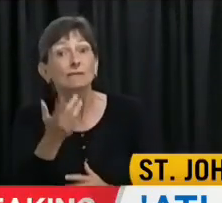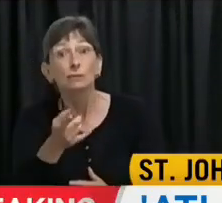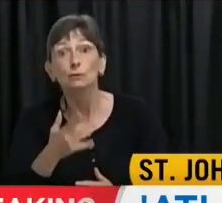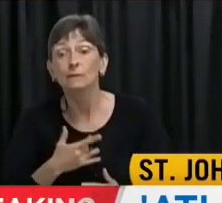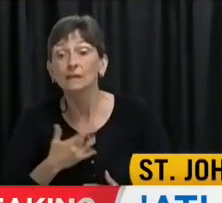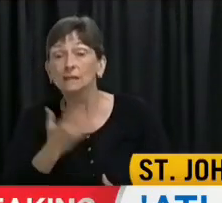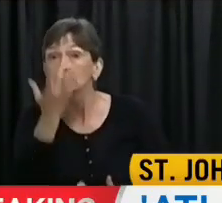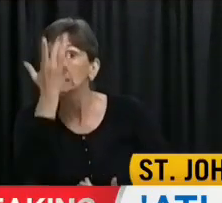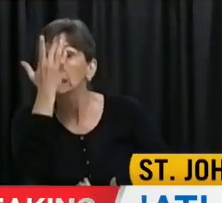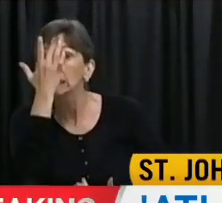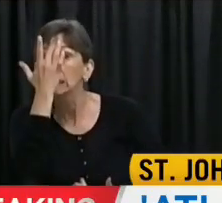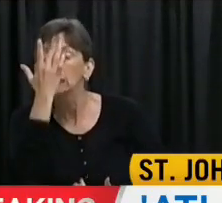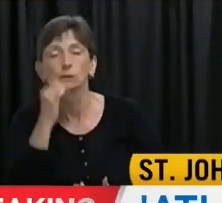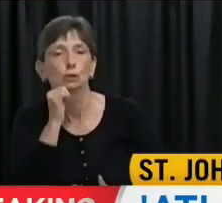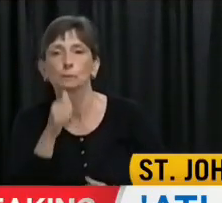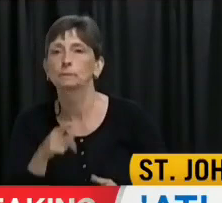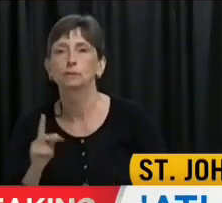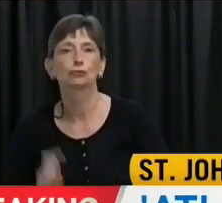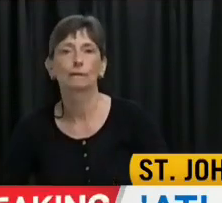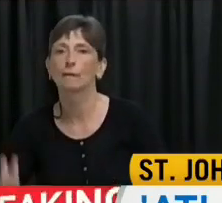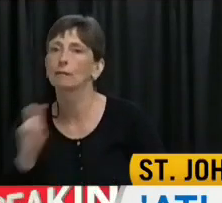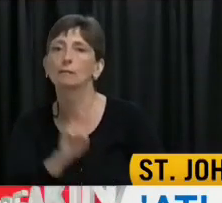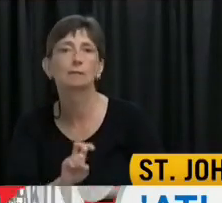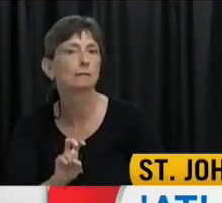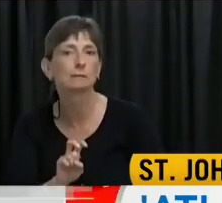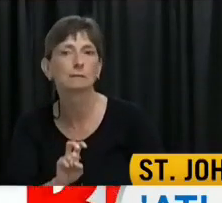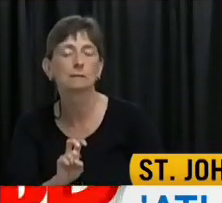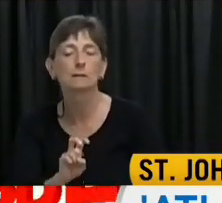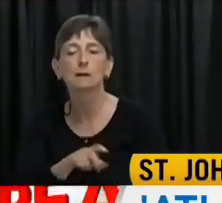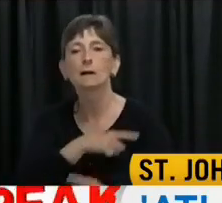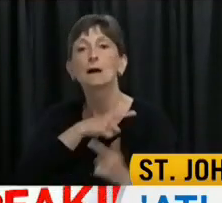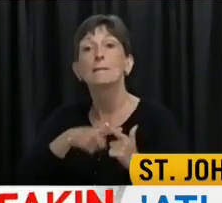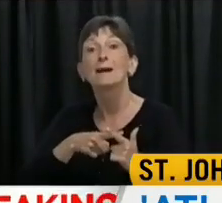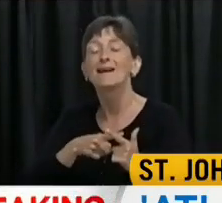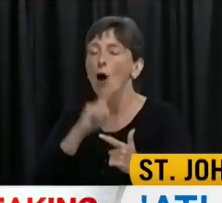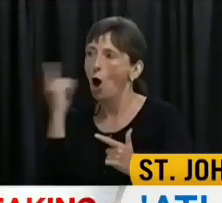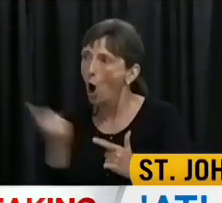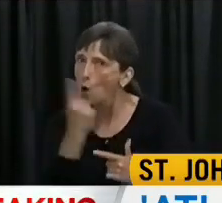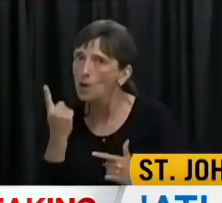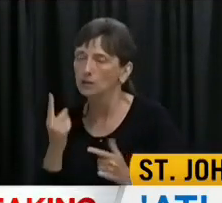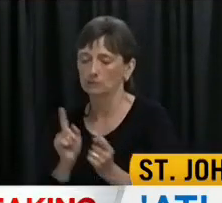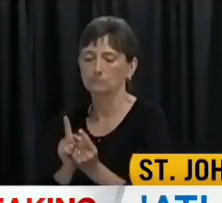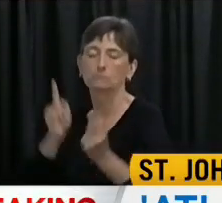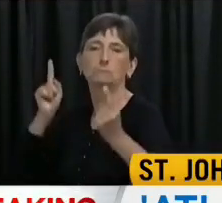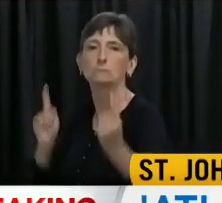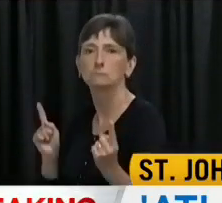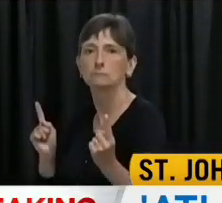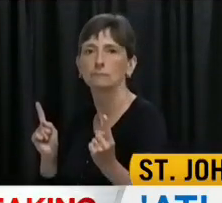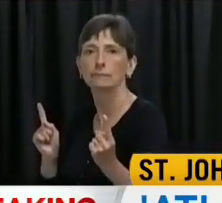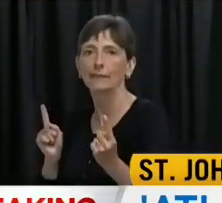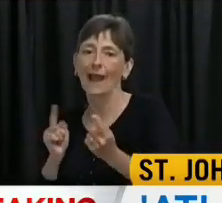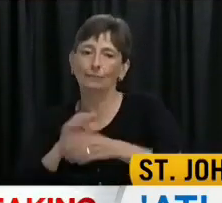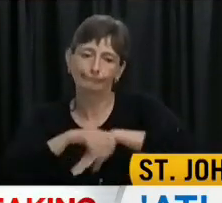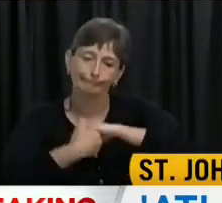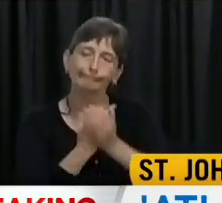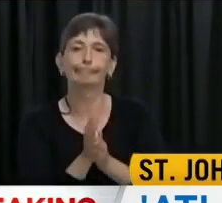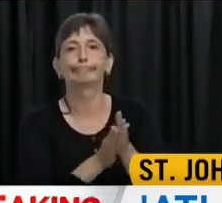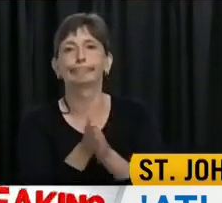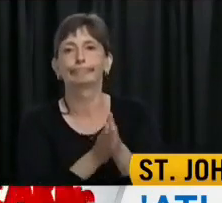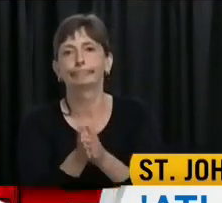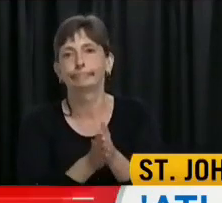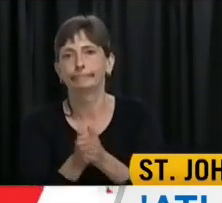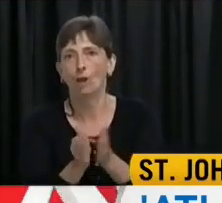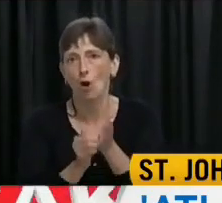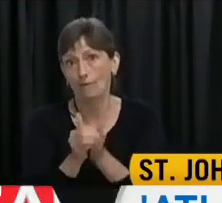have any symptoms of COVID-19, and you must always practice physical distancing and good hand hygiene.